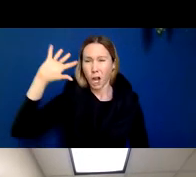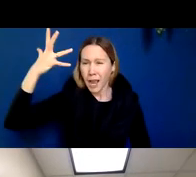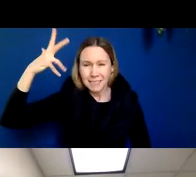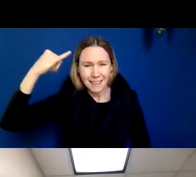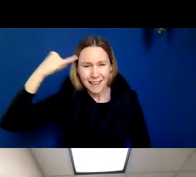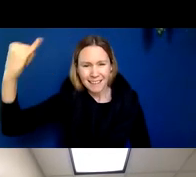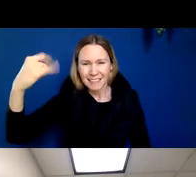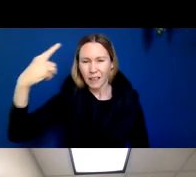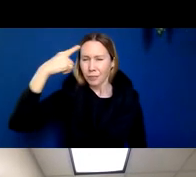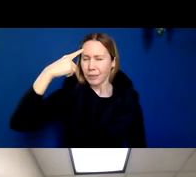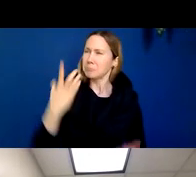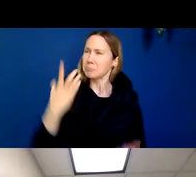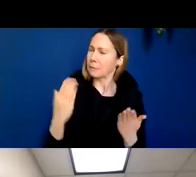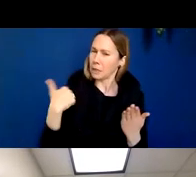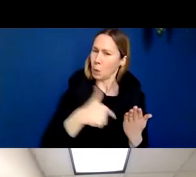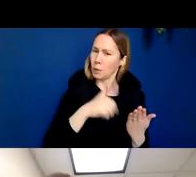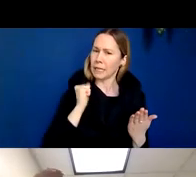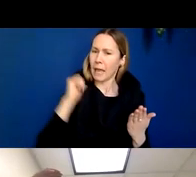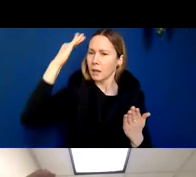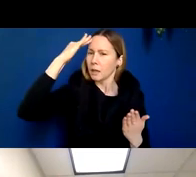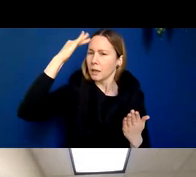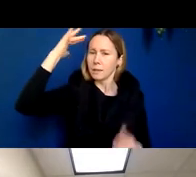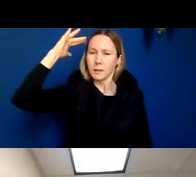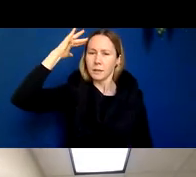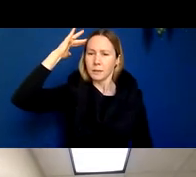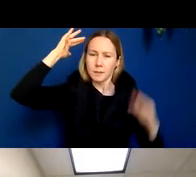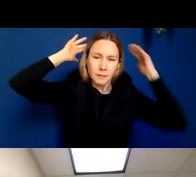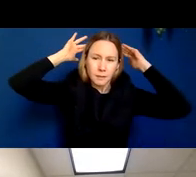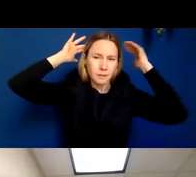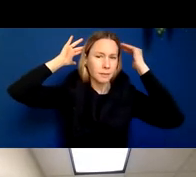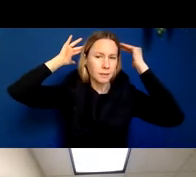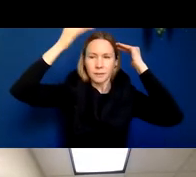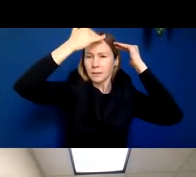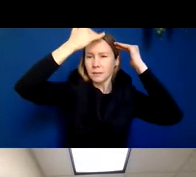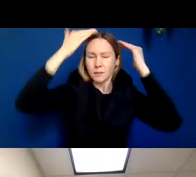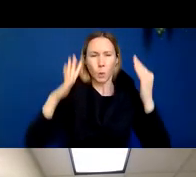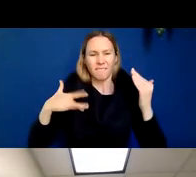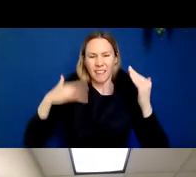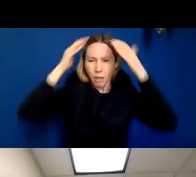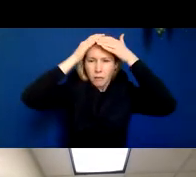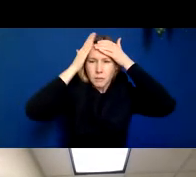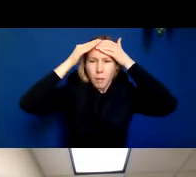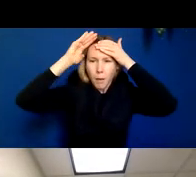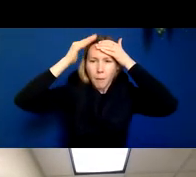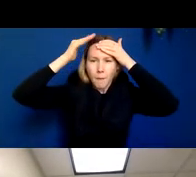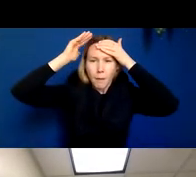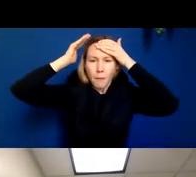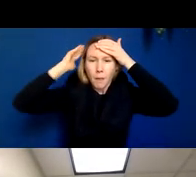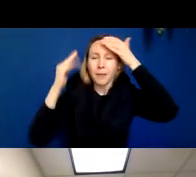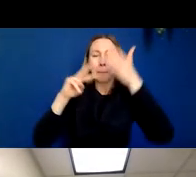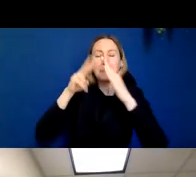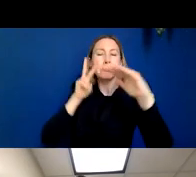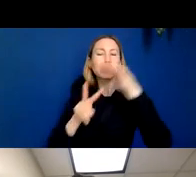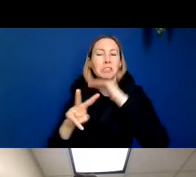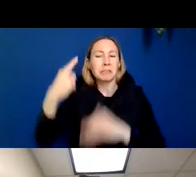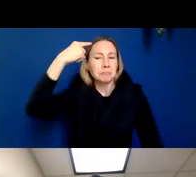that maybe if we could palpate different parts of the skull and get a sense of the bumps in the skull, we could actually make accurate predictions about a